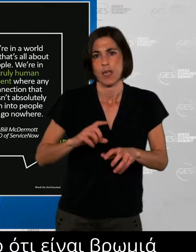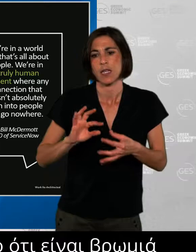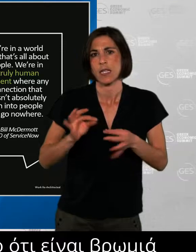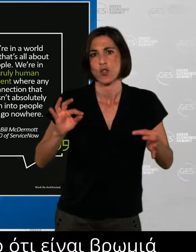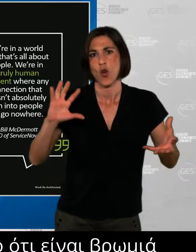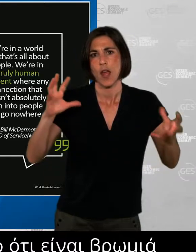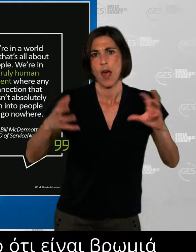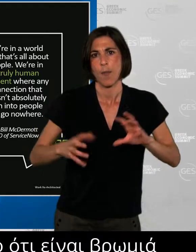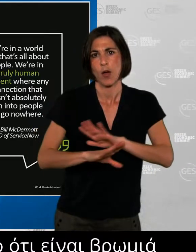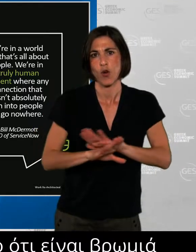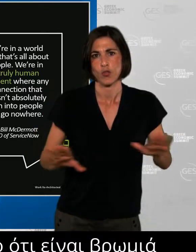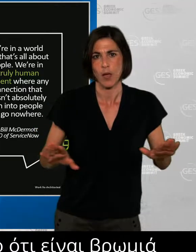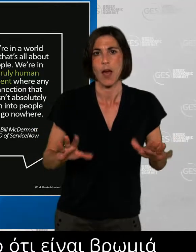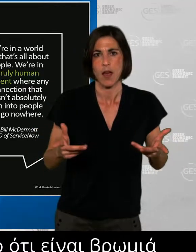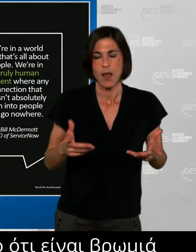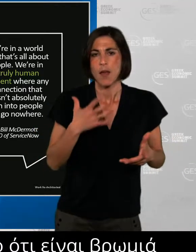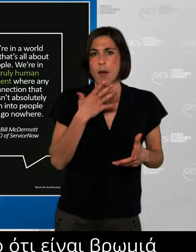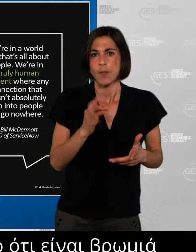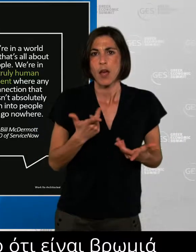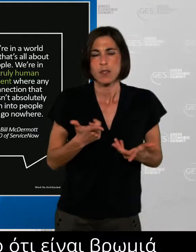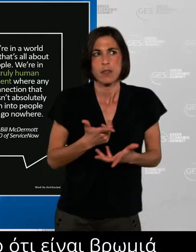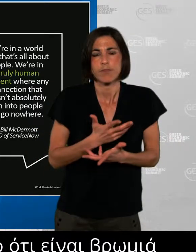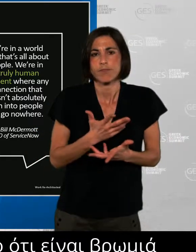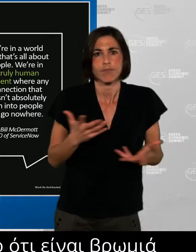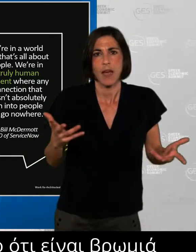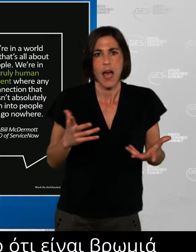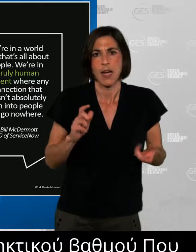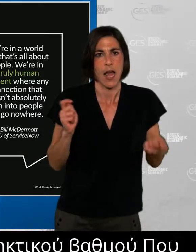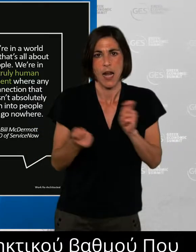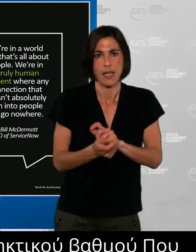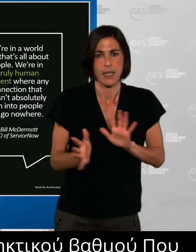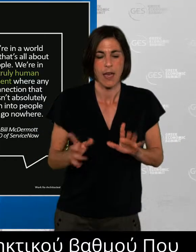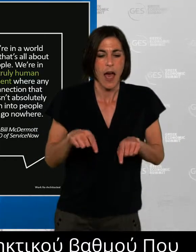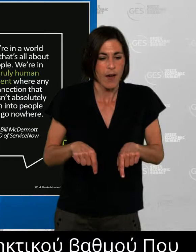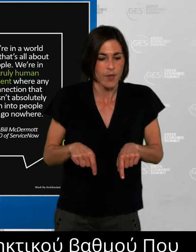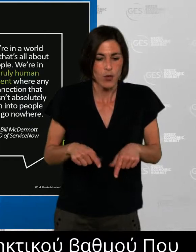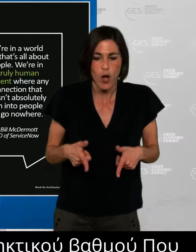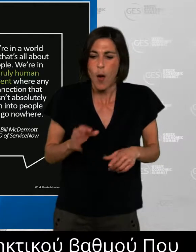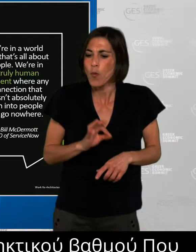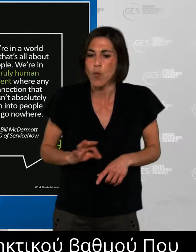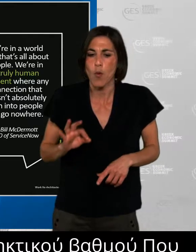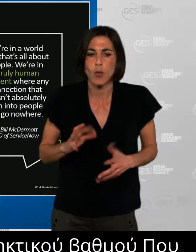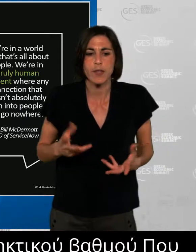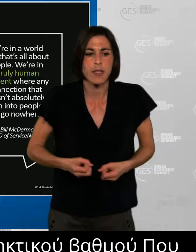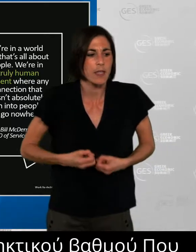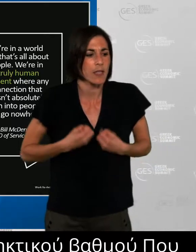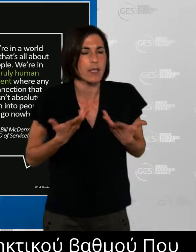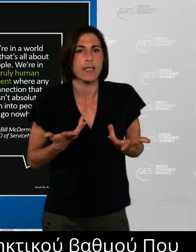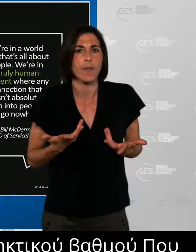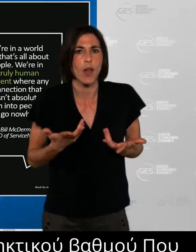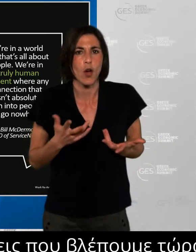leave us, right? What are the different trends that we're now seeing and experiencing in terms of where we're headed?